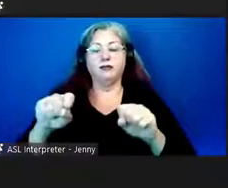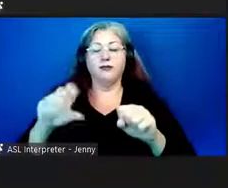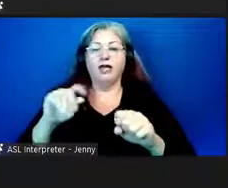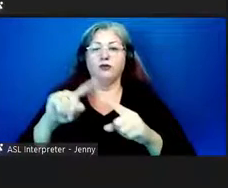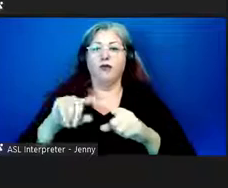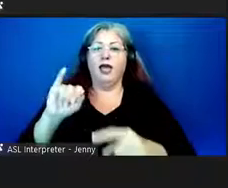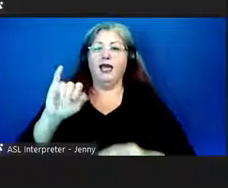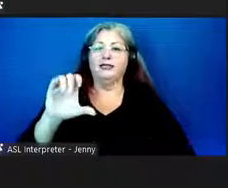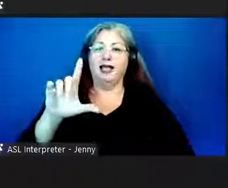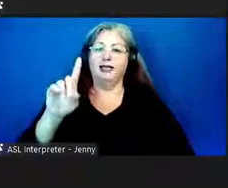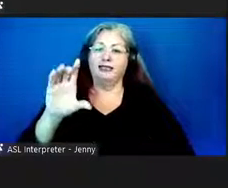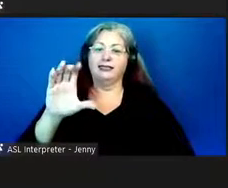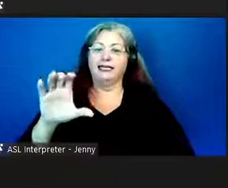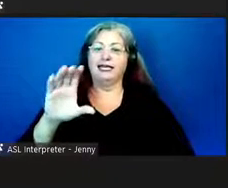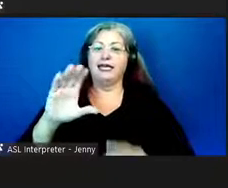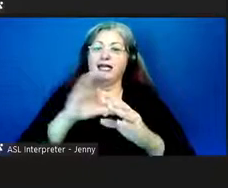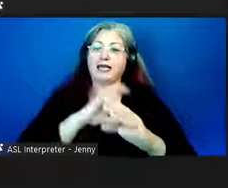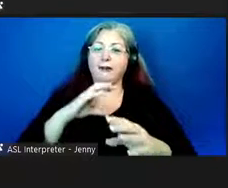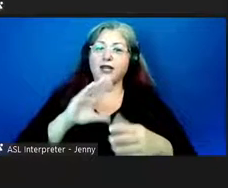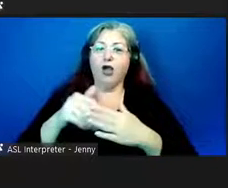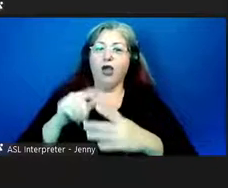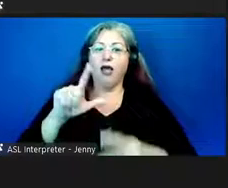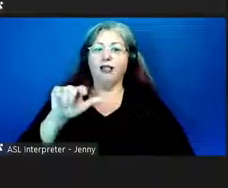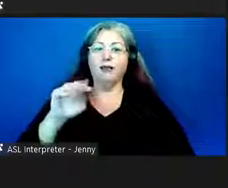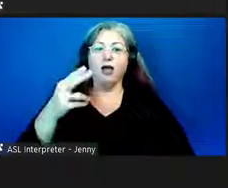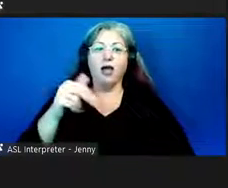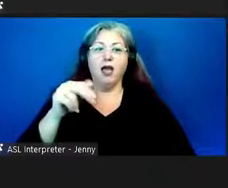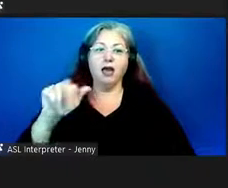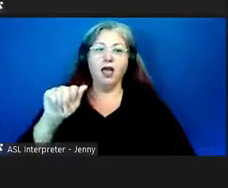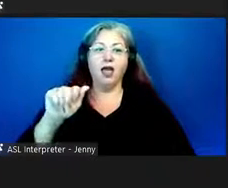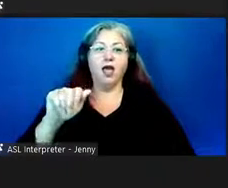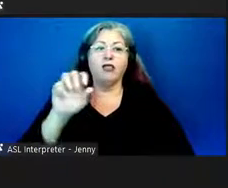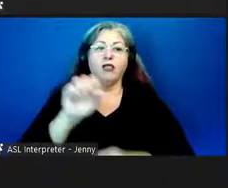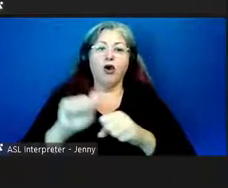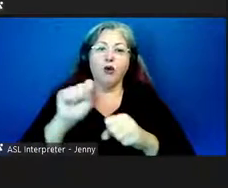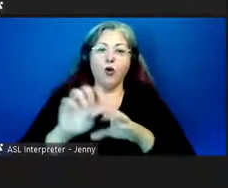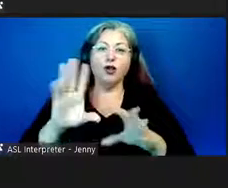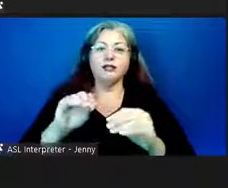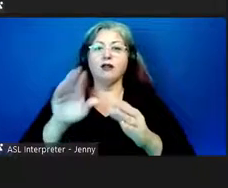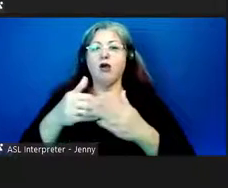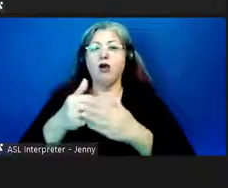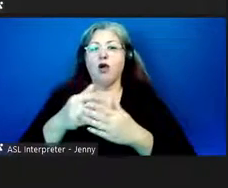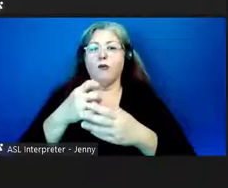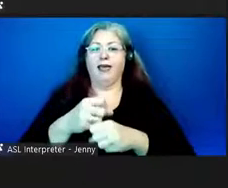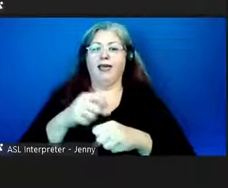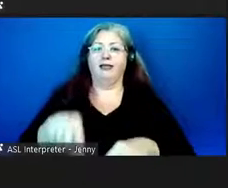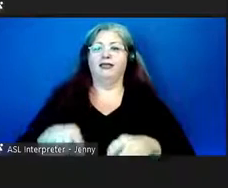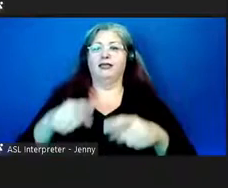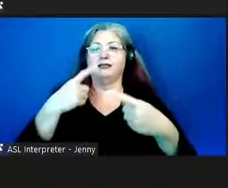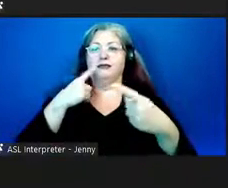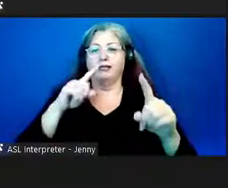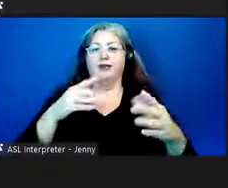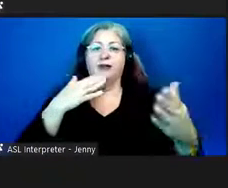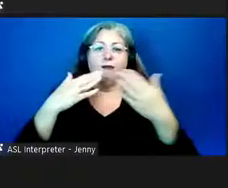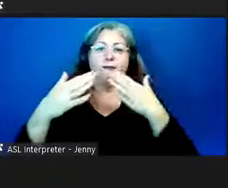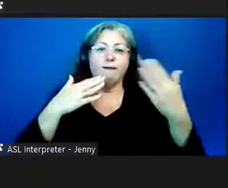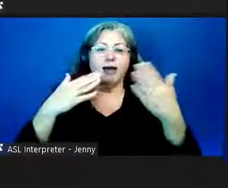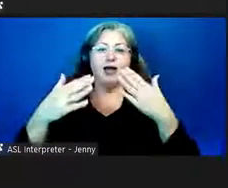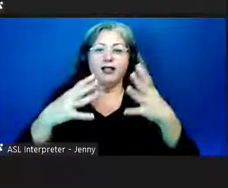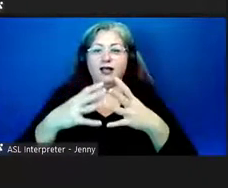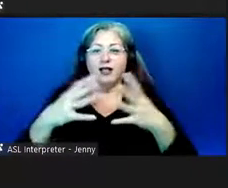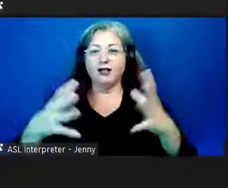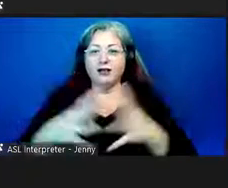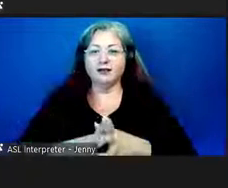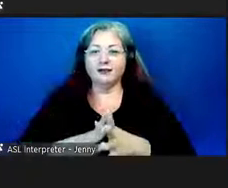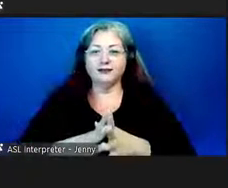ICLDC committee and all of the limahana of the workers and everyone who made this possible. Mahalo nui loa.